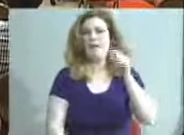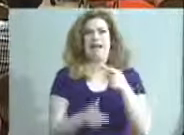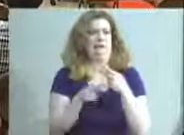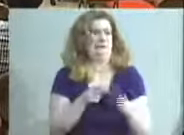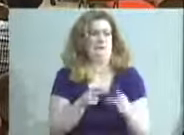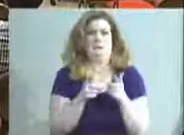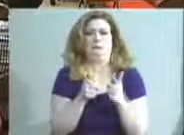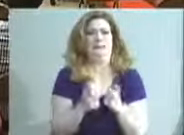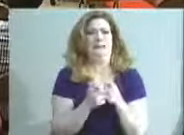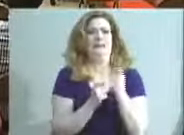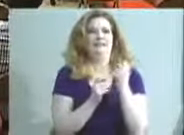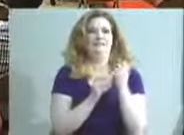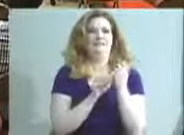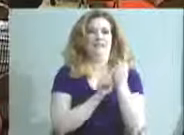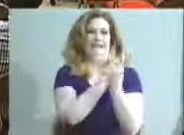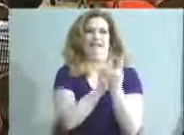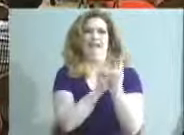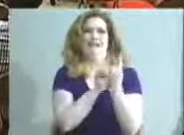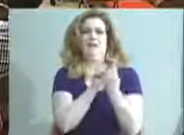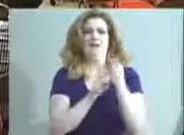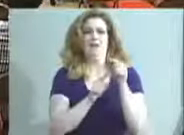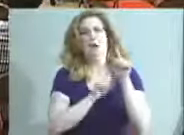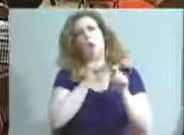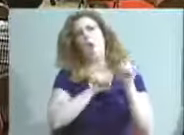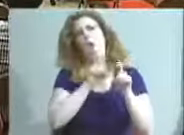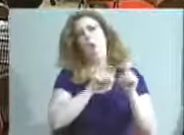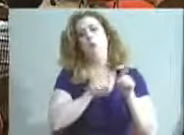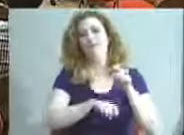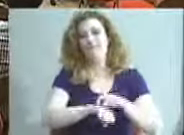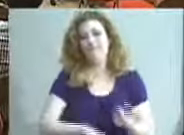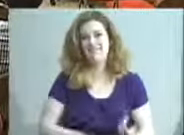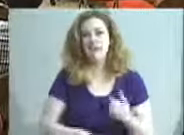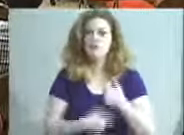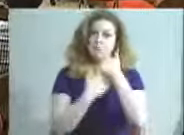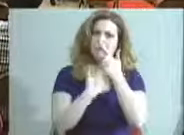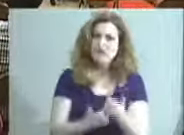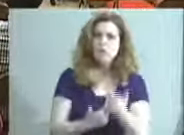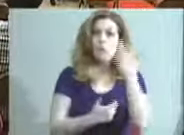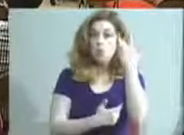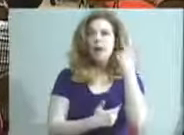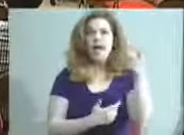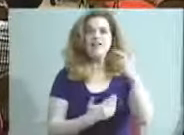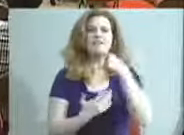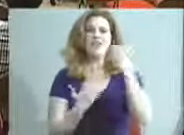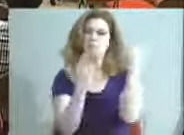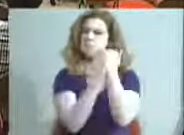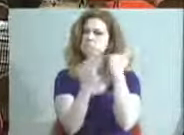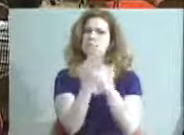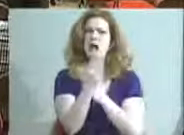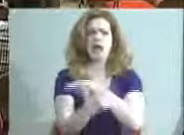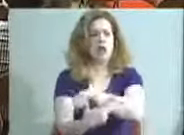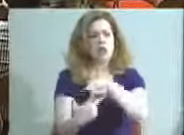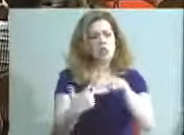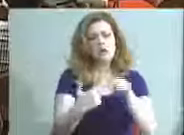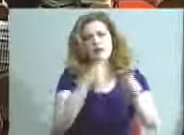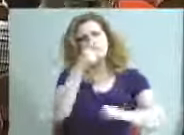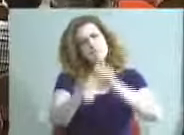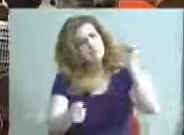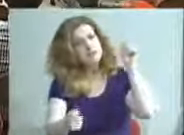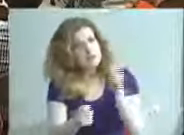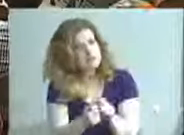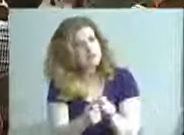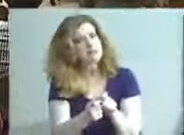individual Q&A session. And it was really interesting. They were able to outline three very, very specific